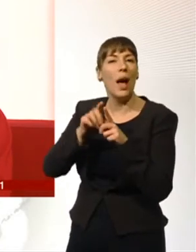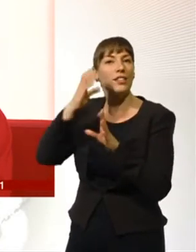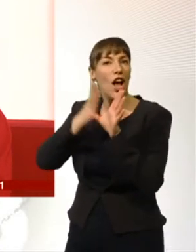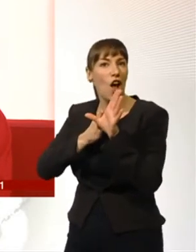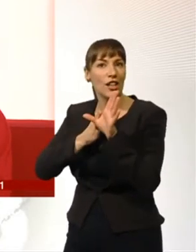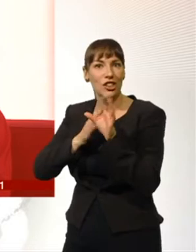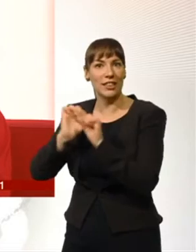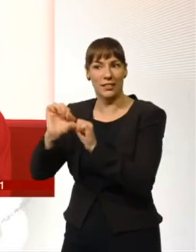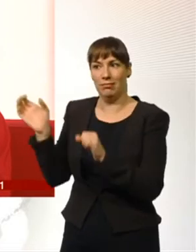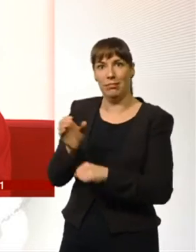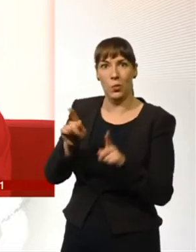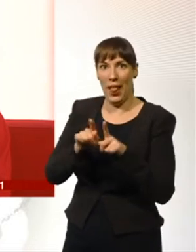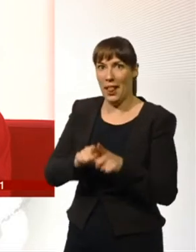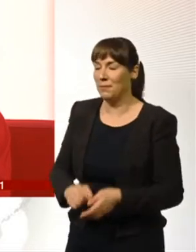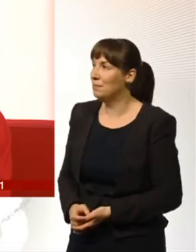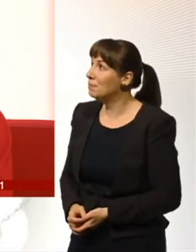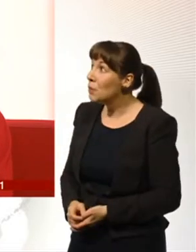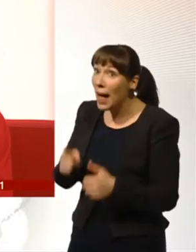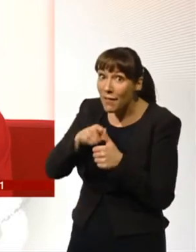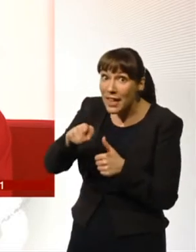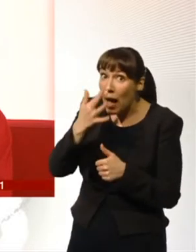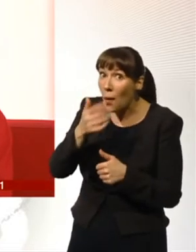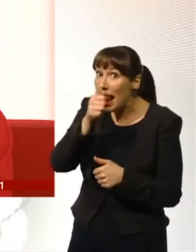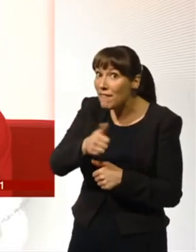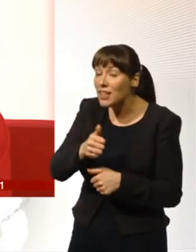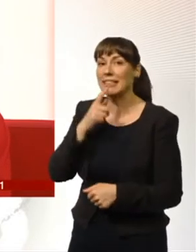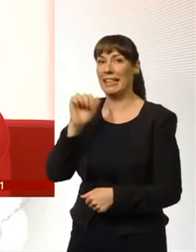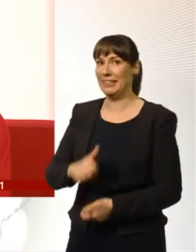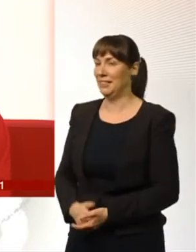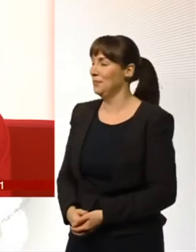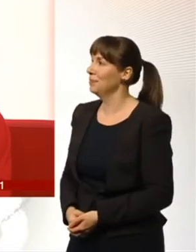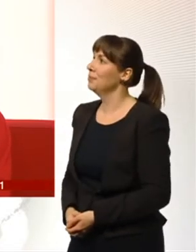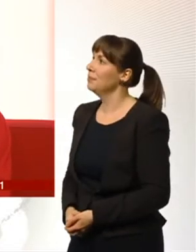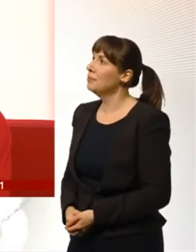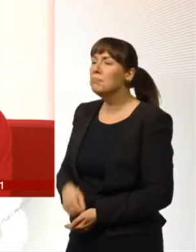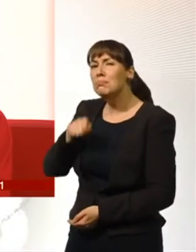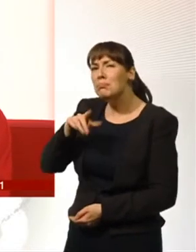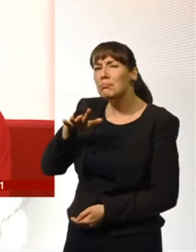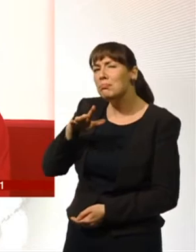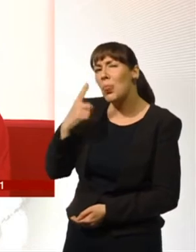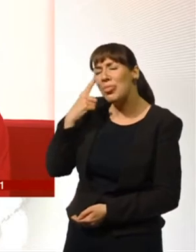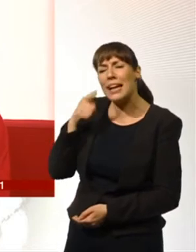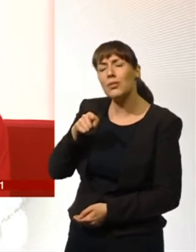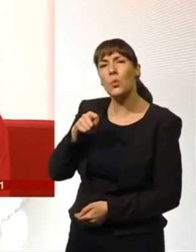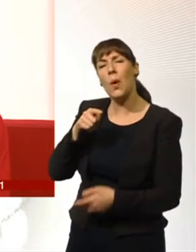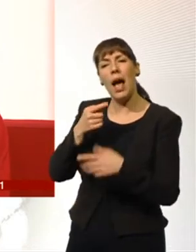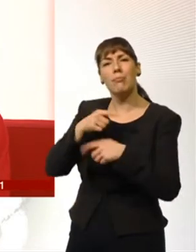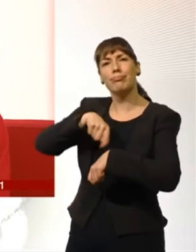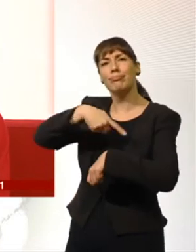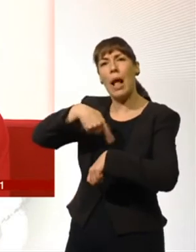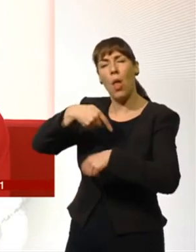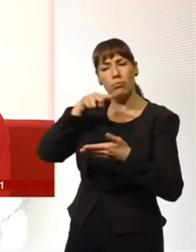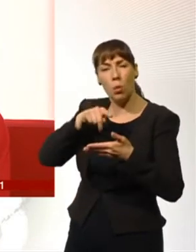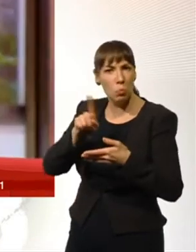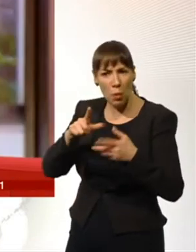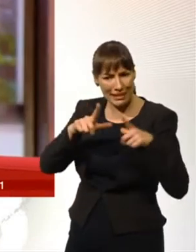Anyway, Alfie then, you're 11 years old? Yes. How much time do you reckon you spend watching your, looking, is it your tablet you